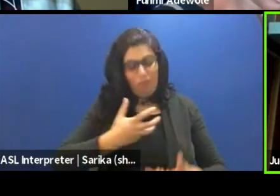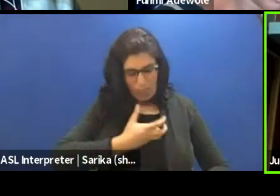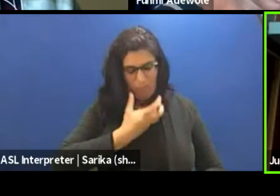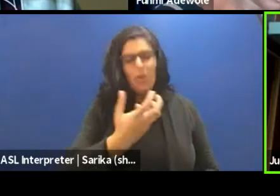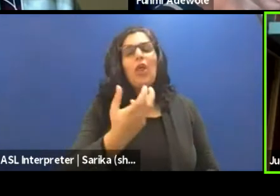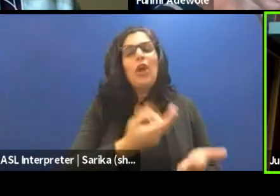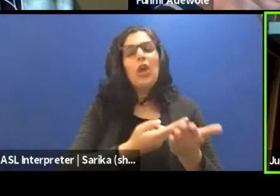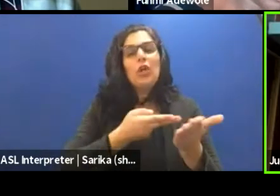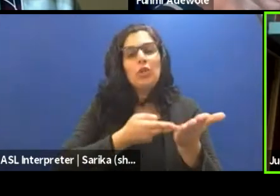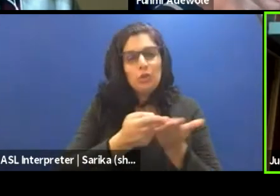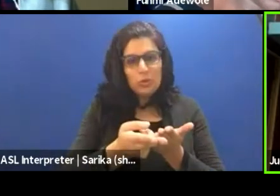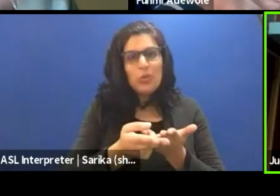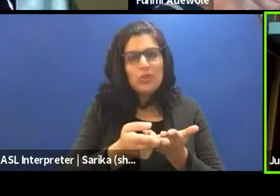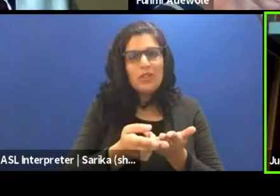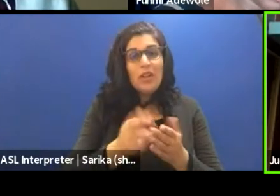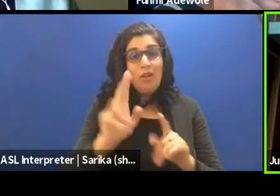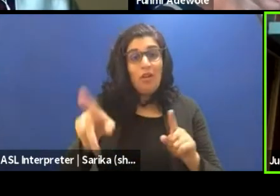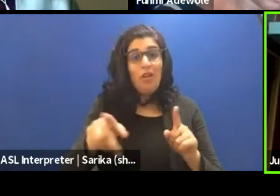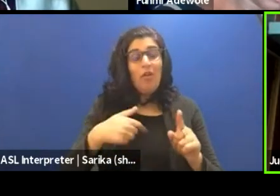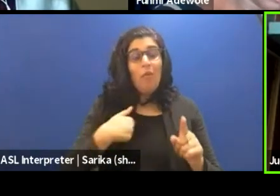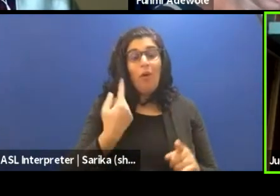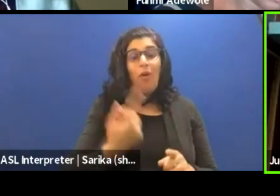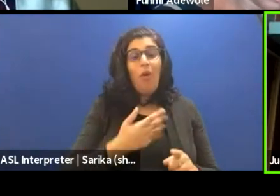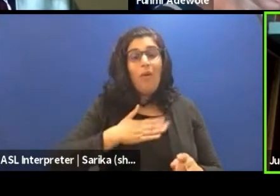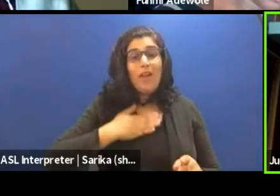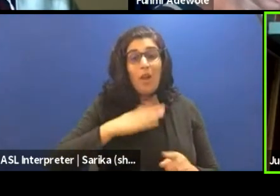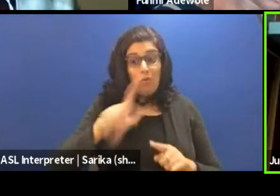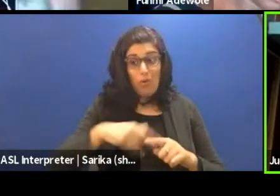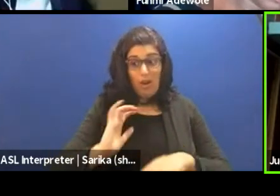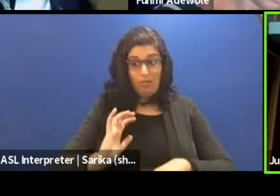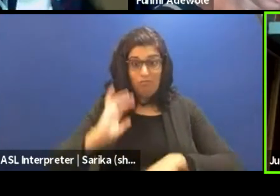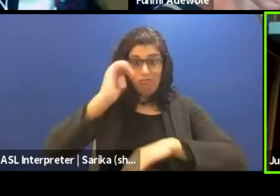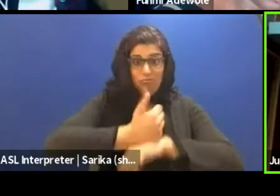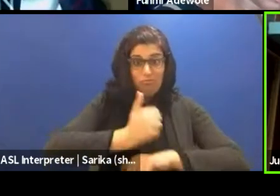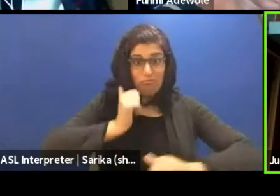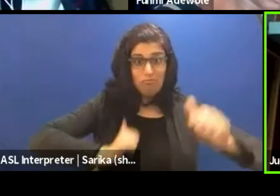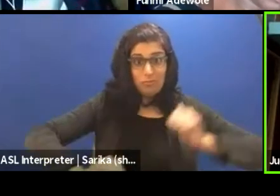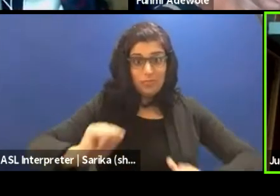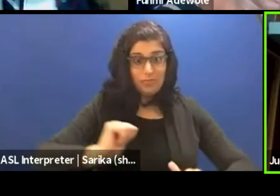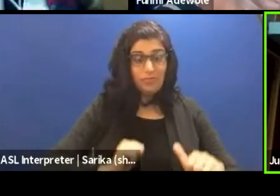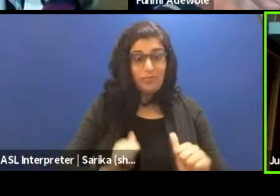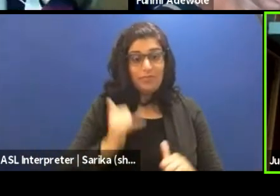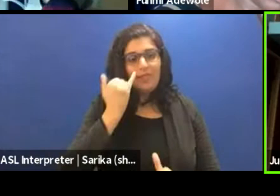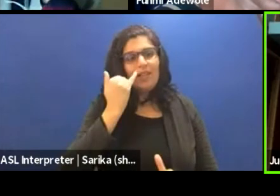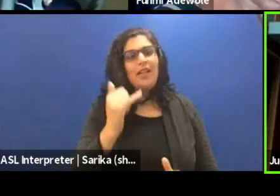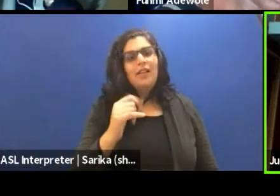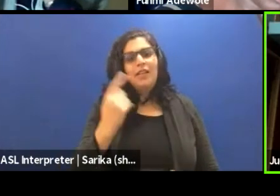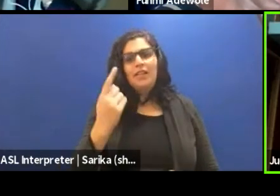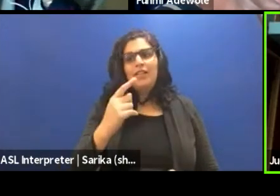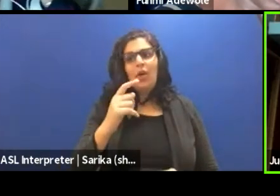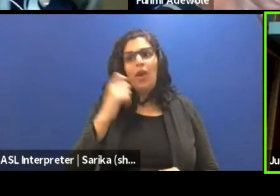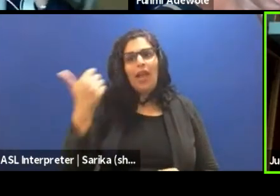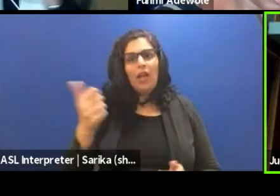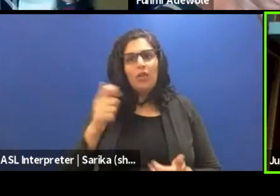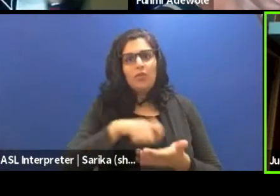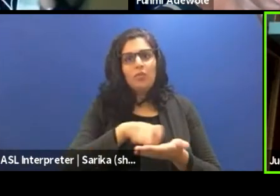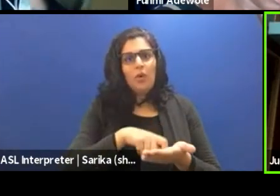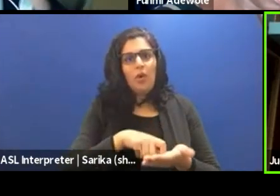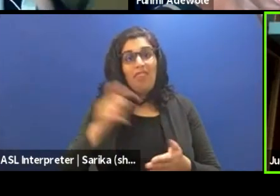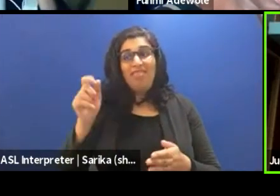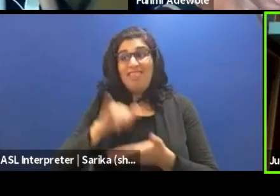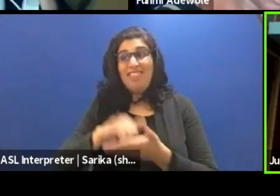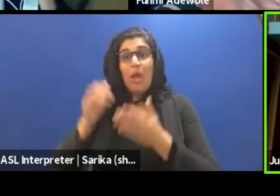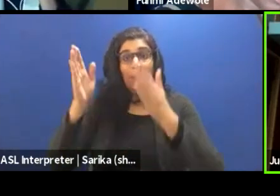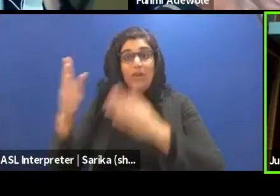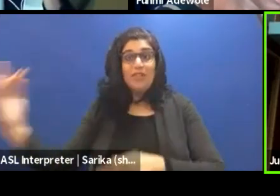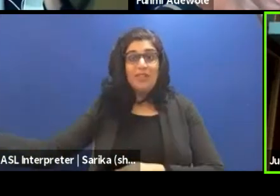I'm always happy that when this play is put on stage, if it's not authored by me or authored by someone else, the person comes, watches